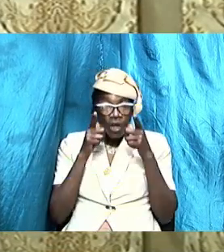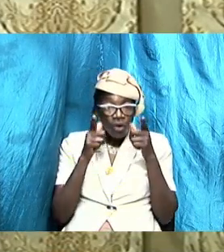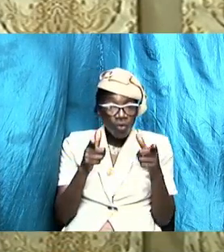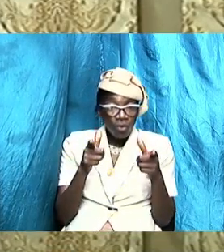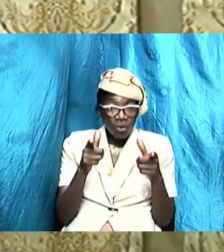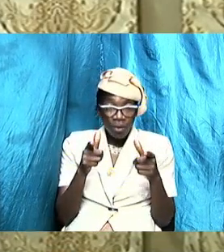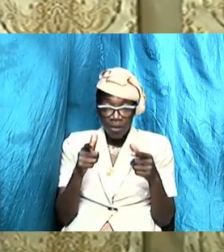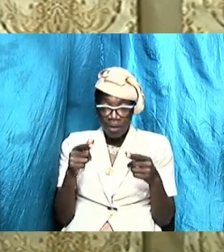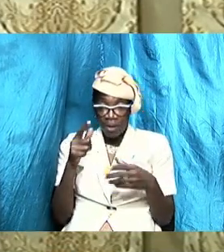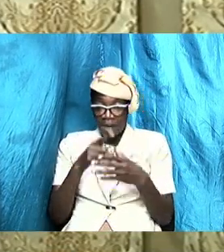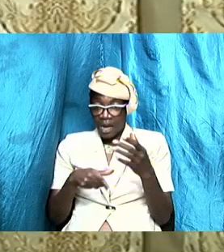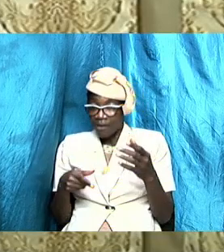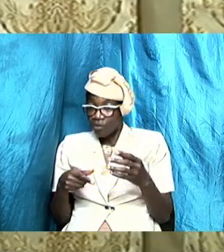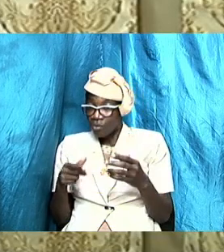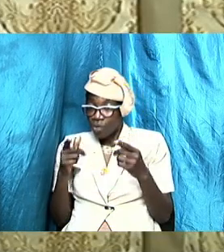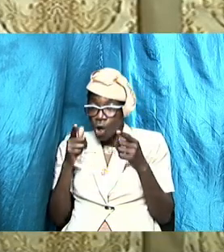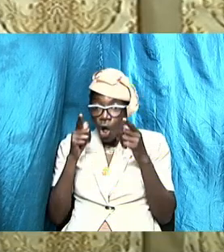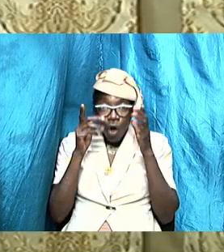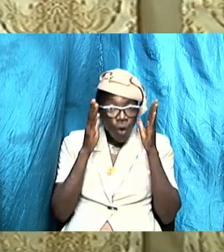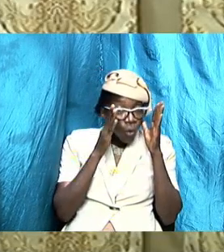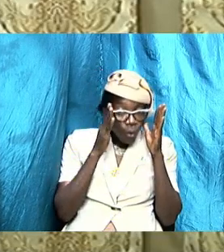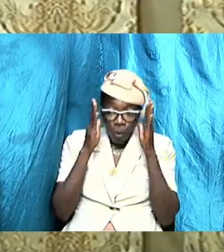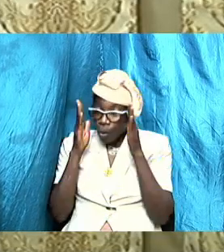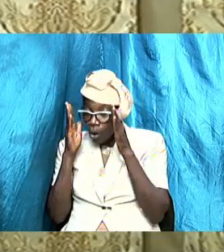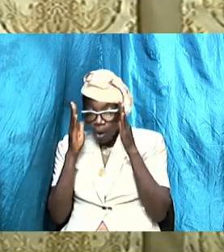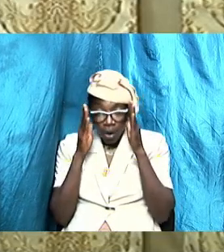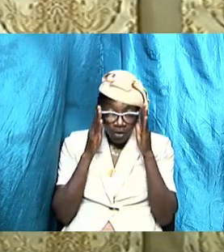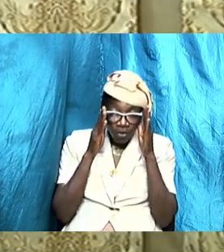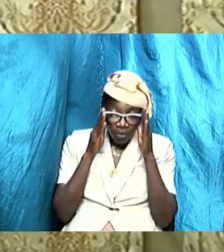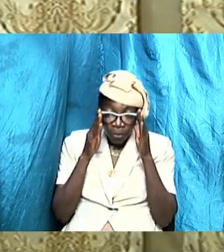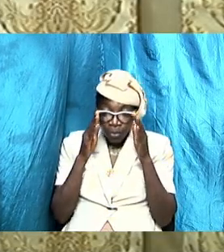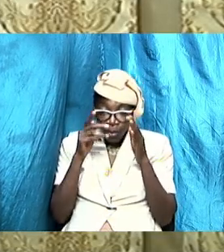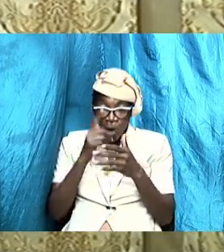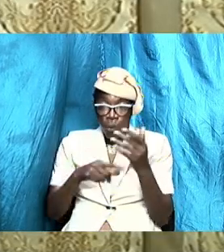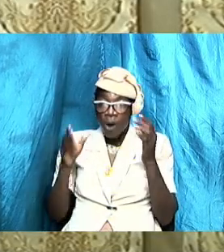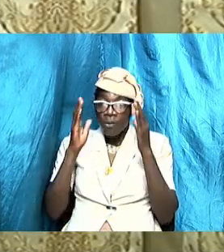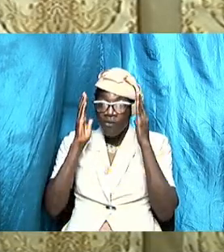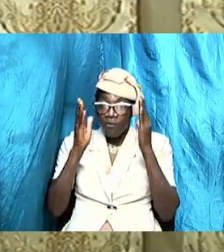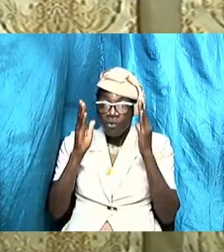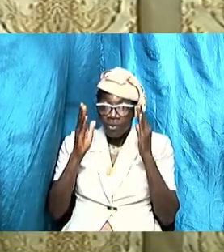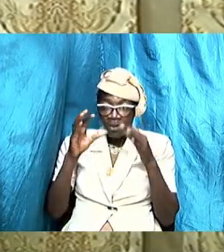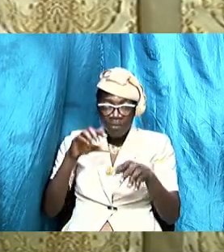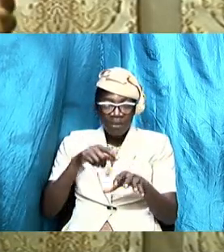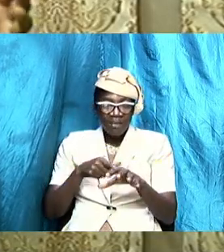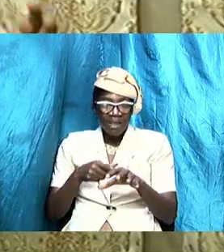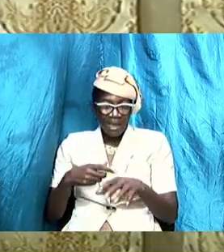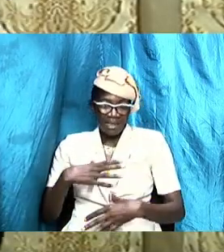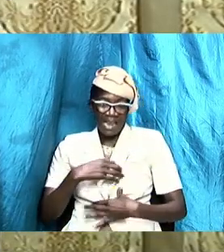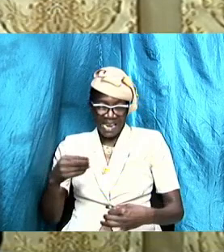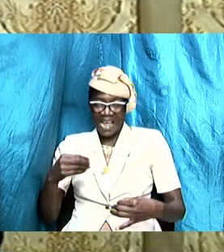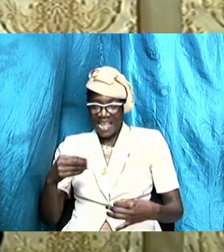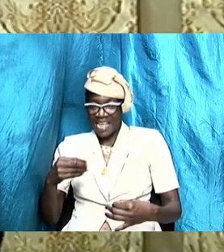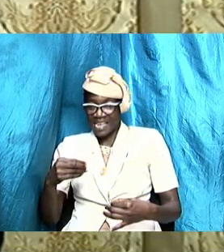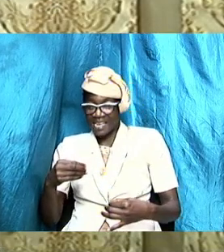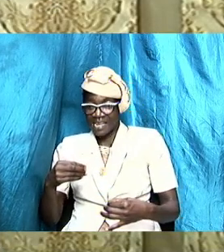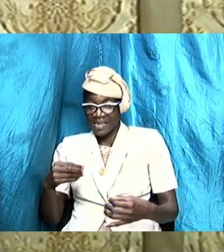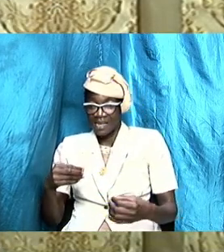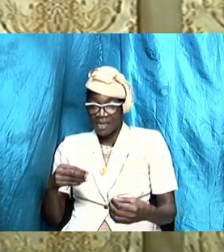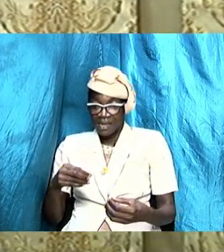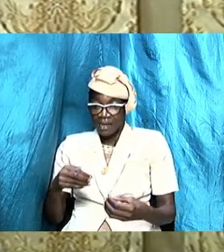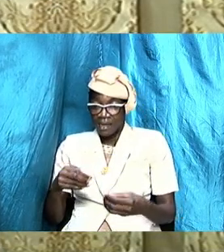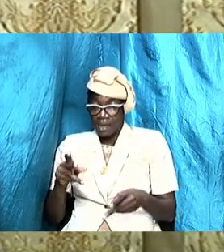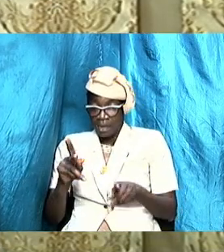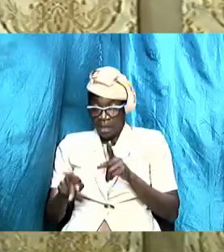because the things that we focus on we start to like and gravitate to and we see the companies that we keep